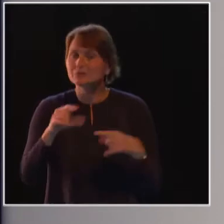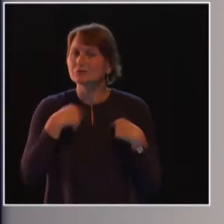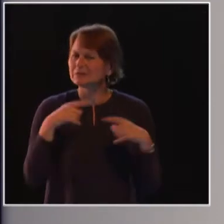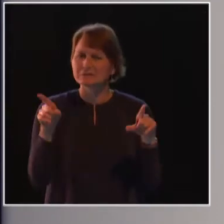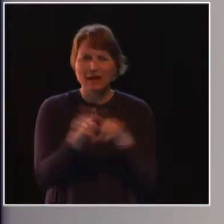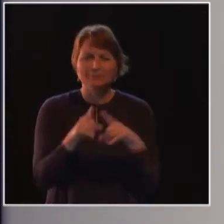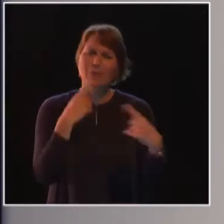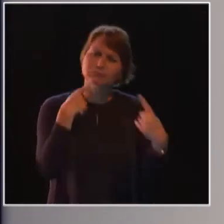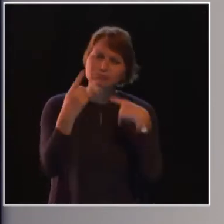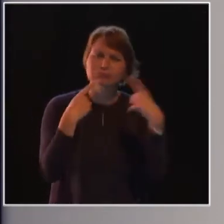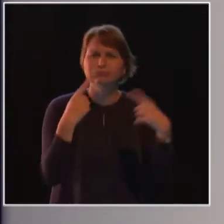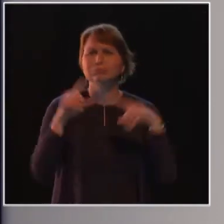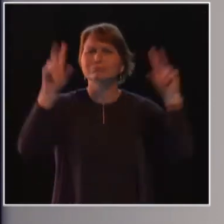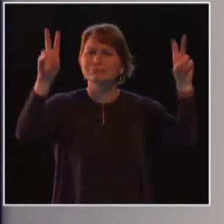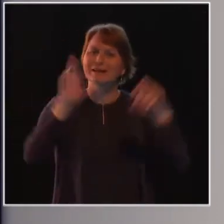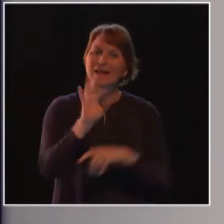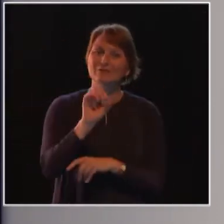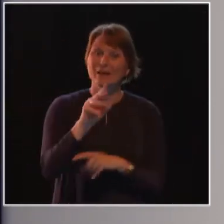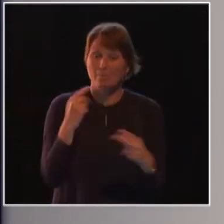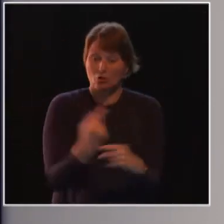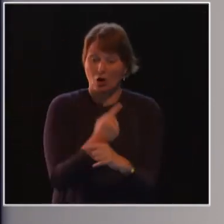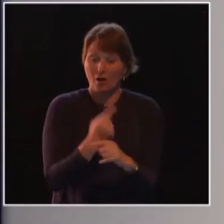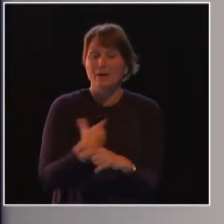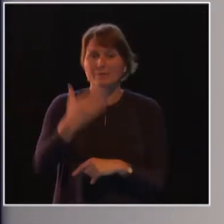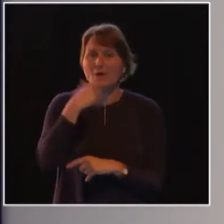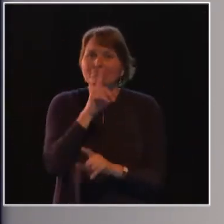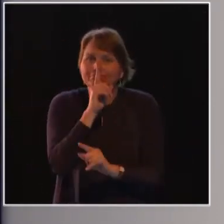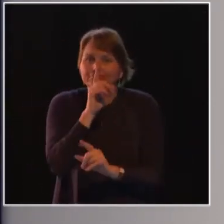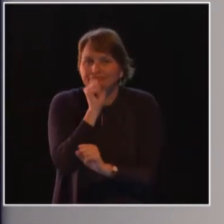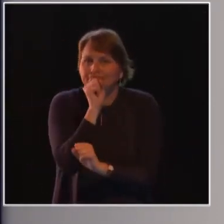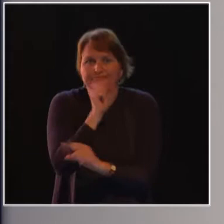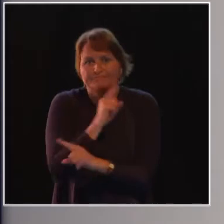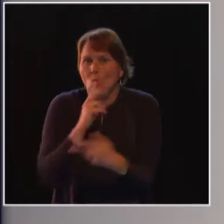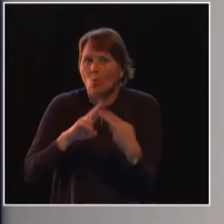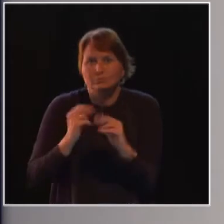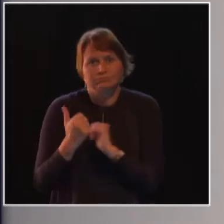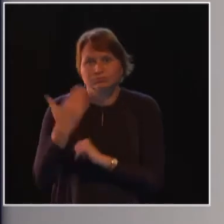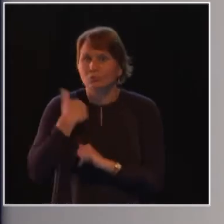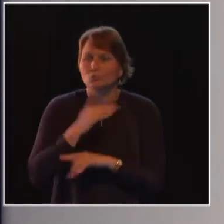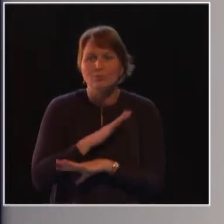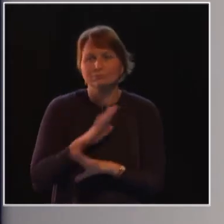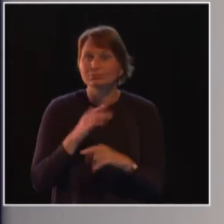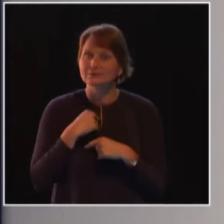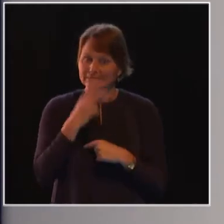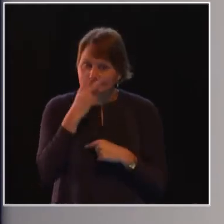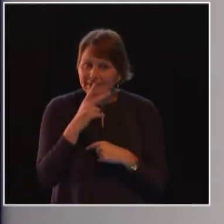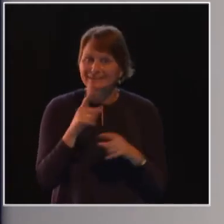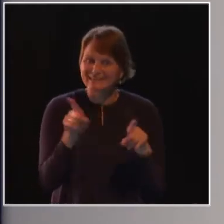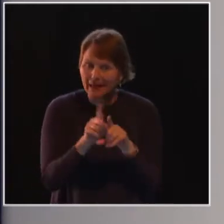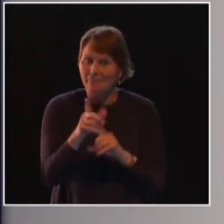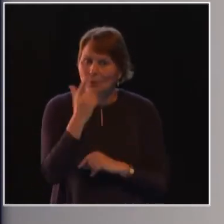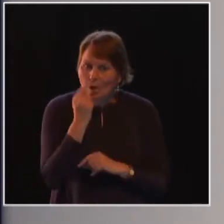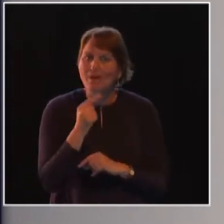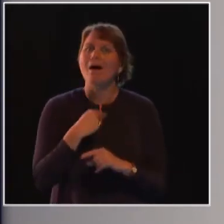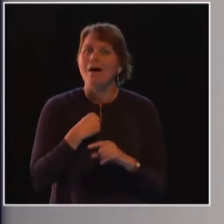started talking about FGM in the Gambia when it was very unfashionable and no one was doing it. And because of how we saw women like her, we started doing